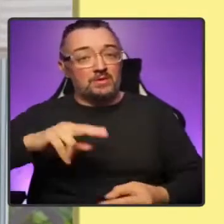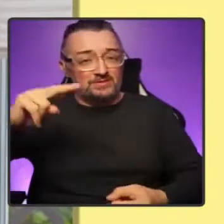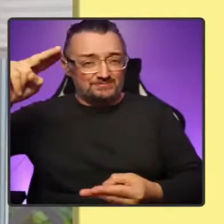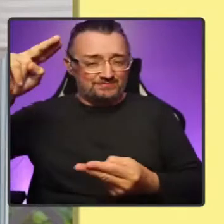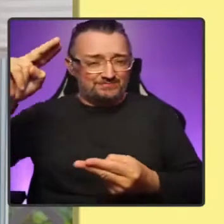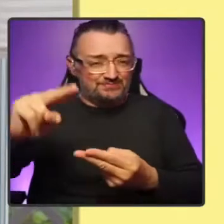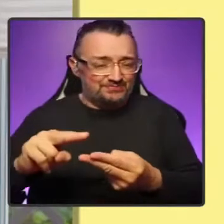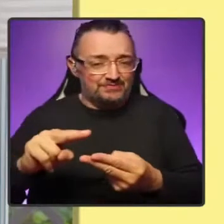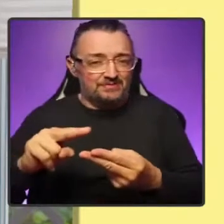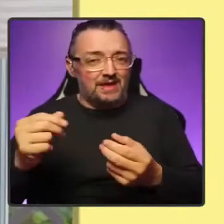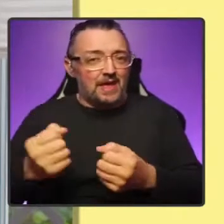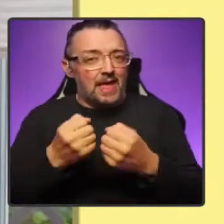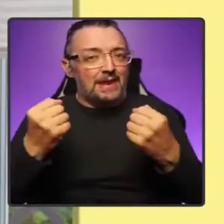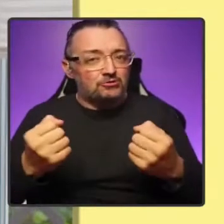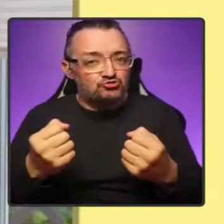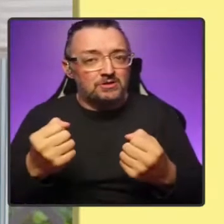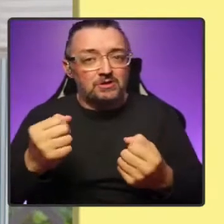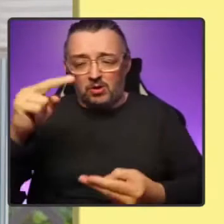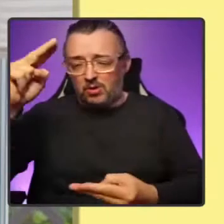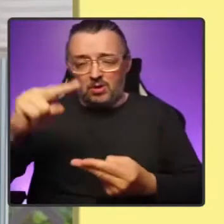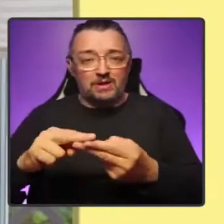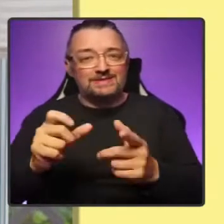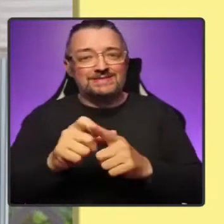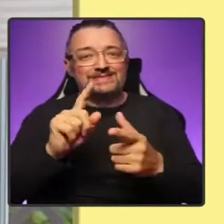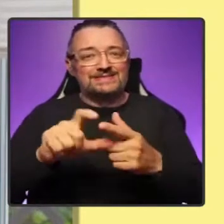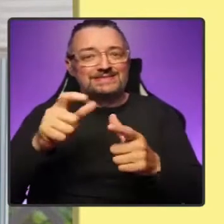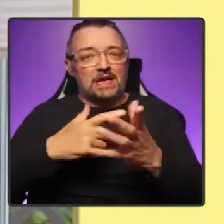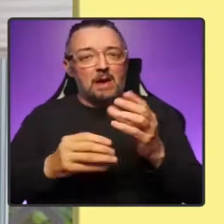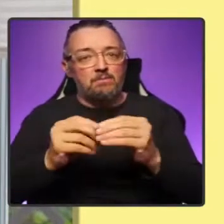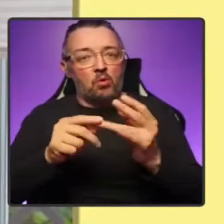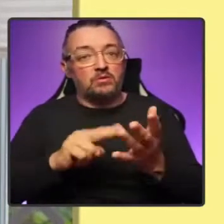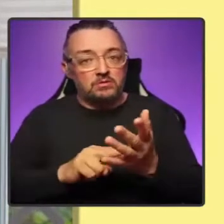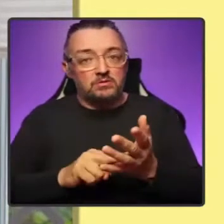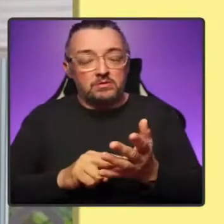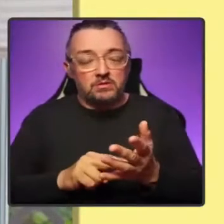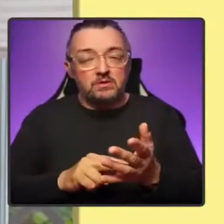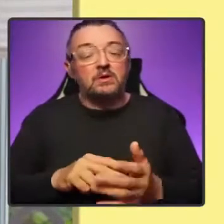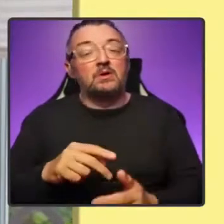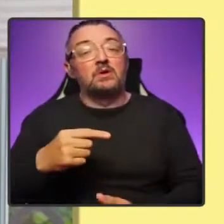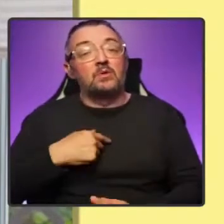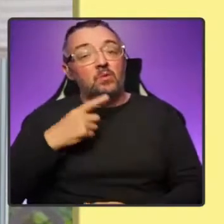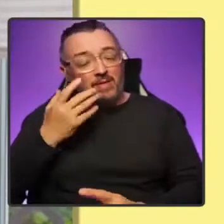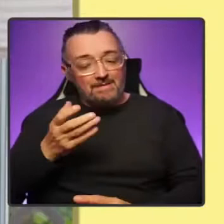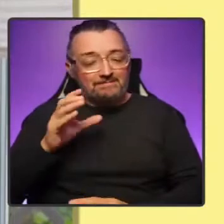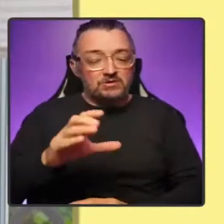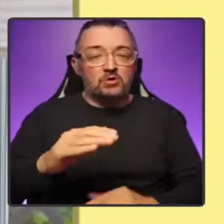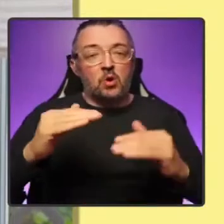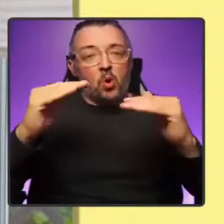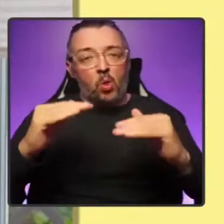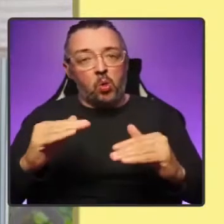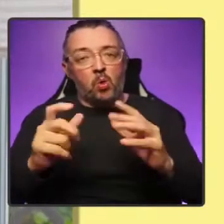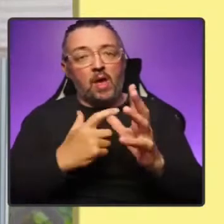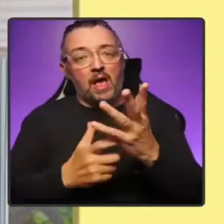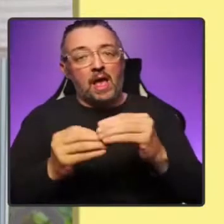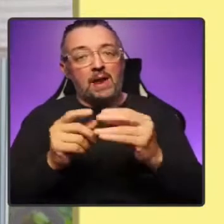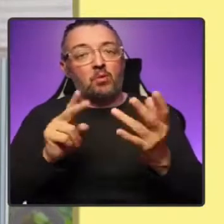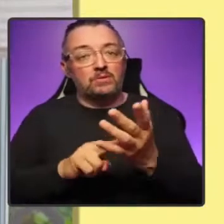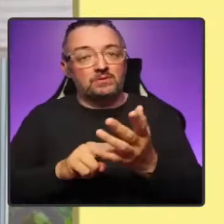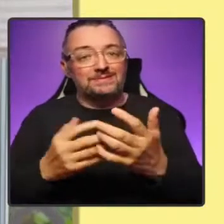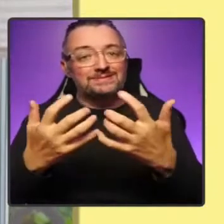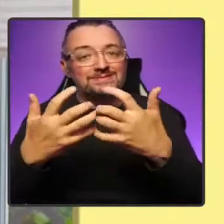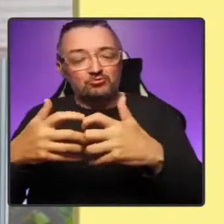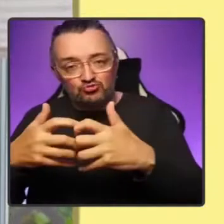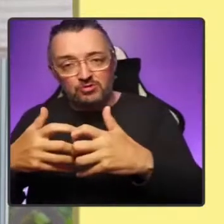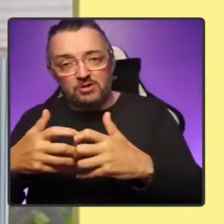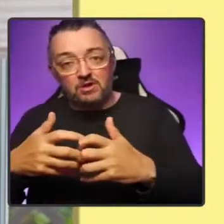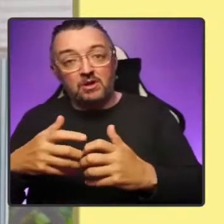completely. We are investing heavily in large scale, low carbon technology and in our natural economy too,